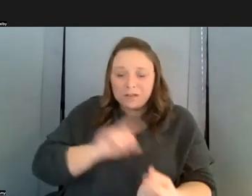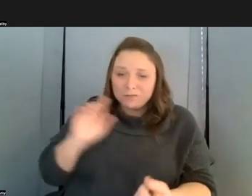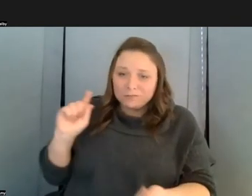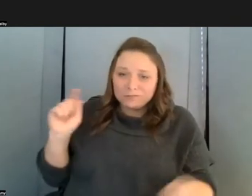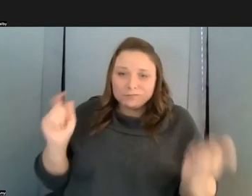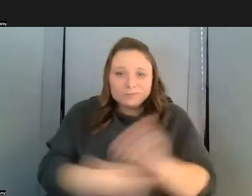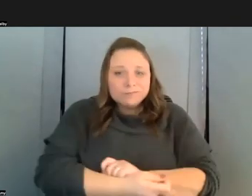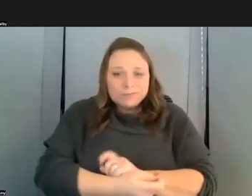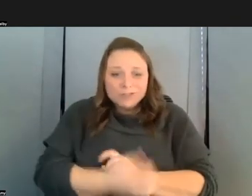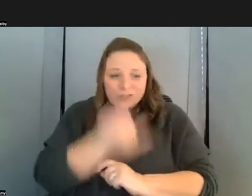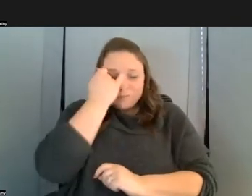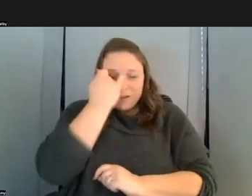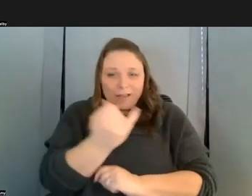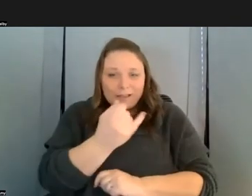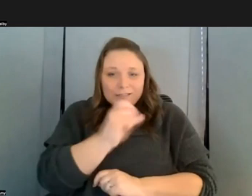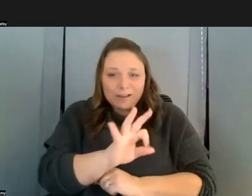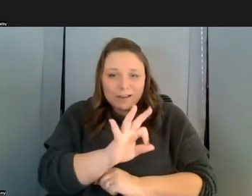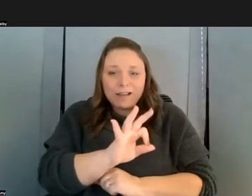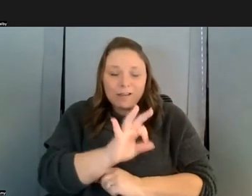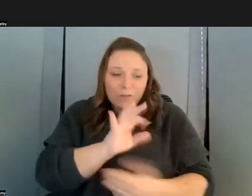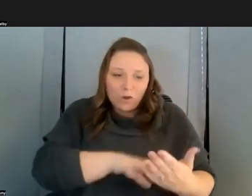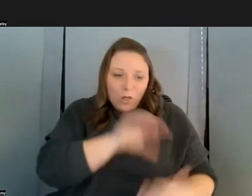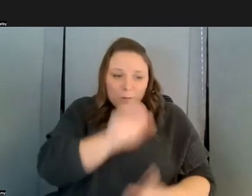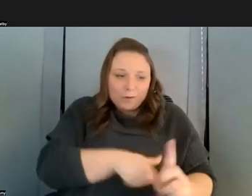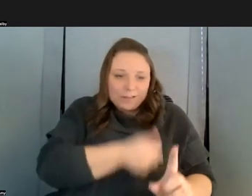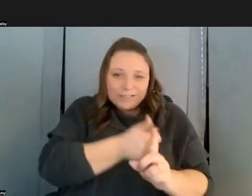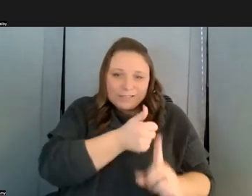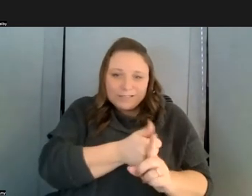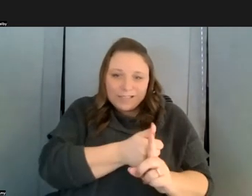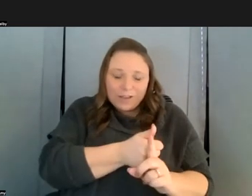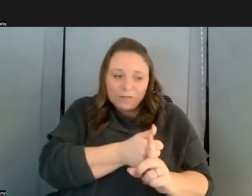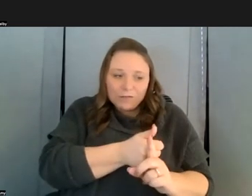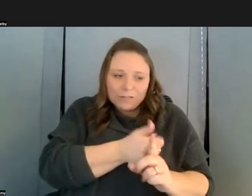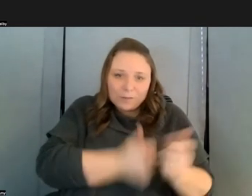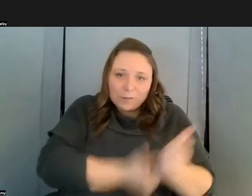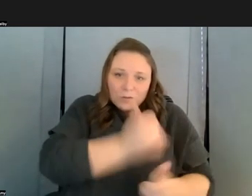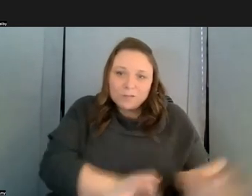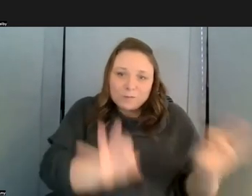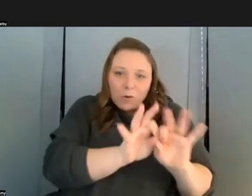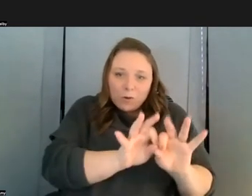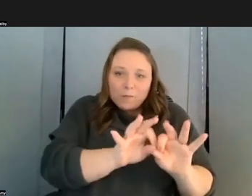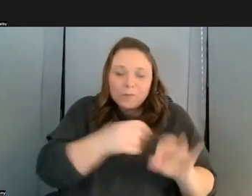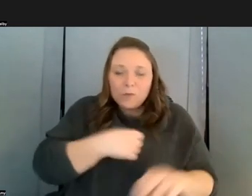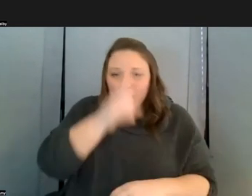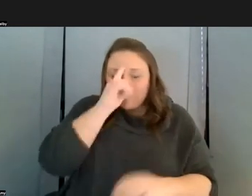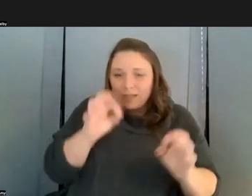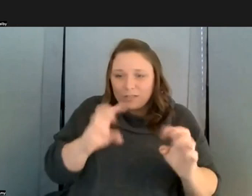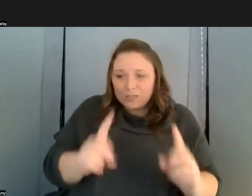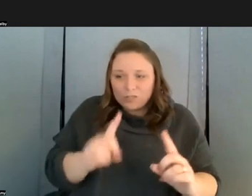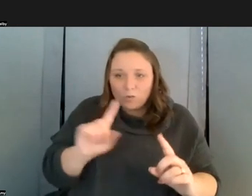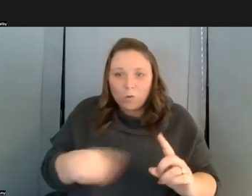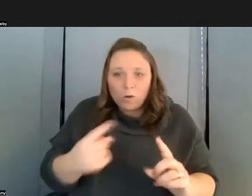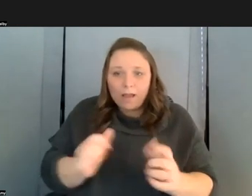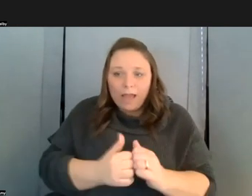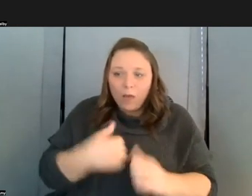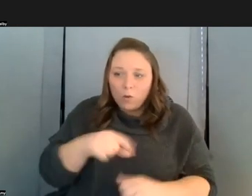on the idea of learning as an end in itself and we're thinking of education in purely instrumental terms how to make yourself valuable to